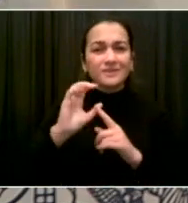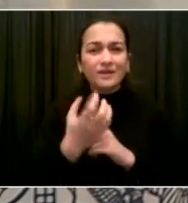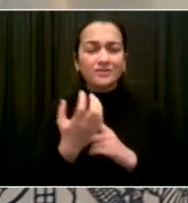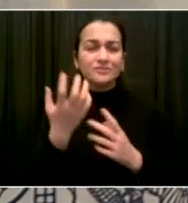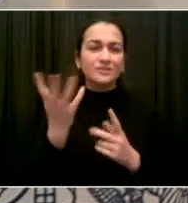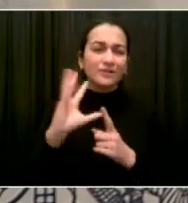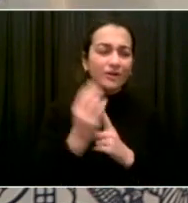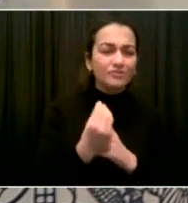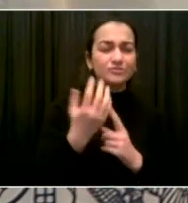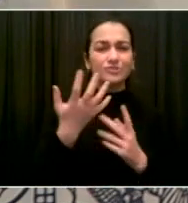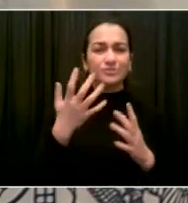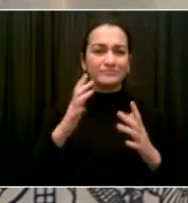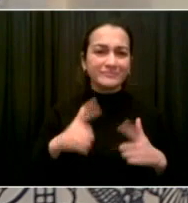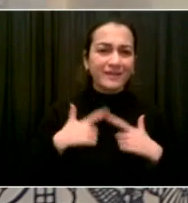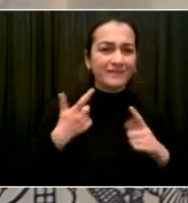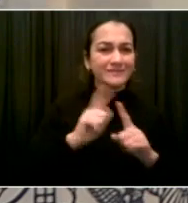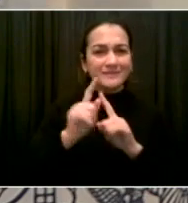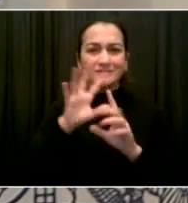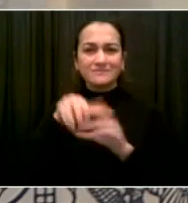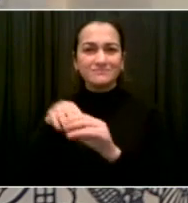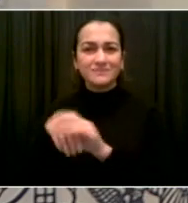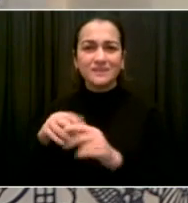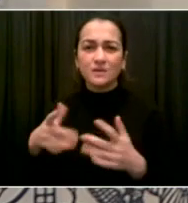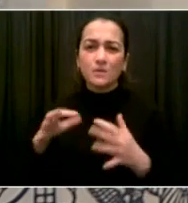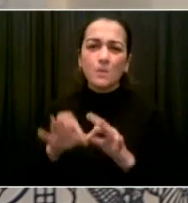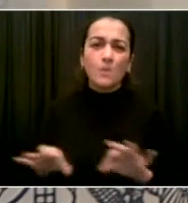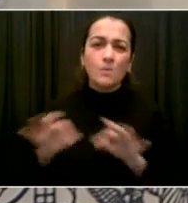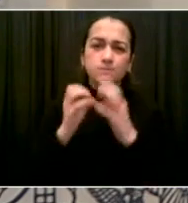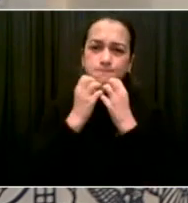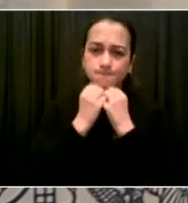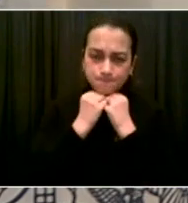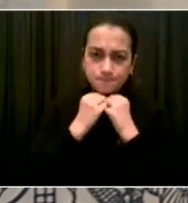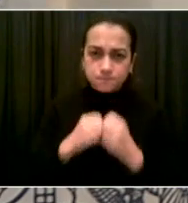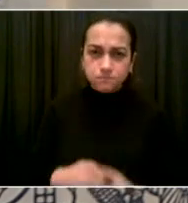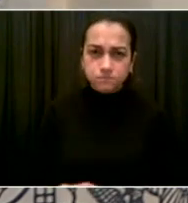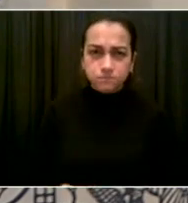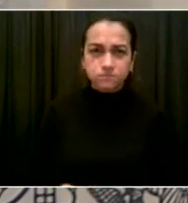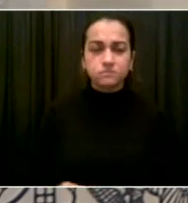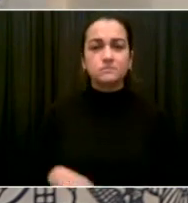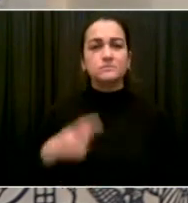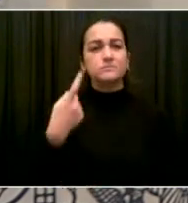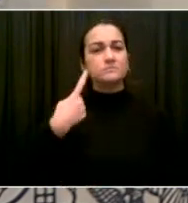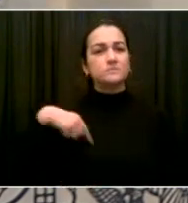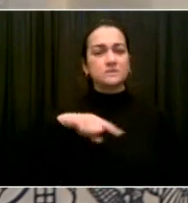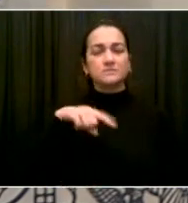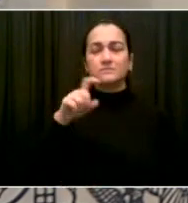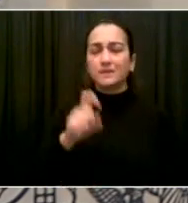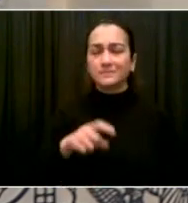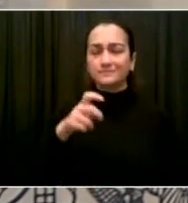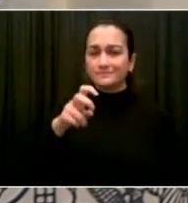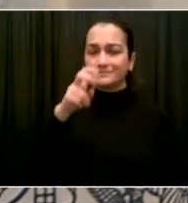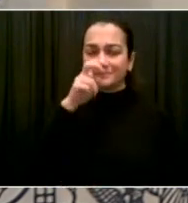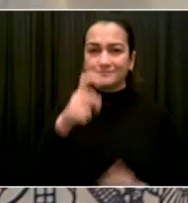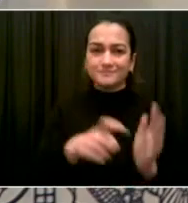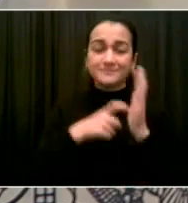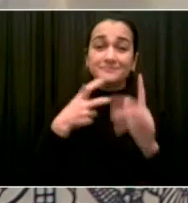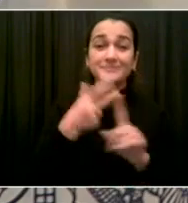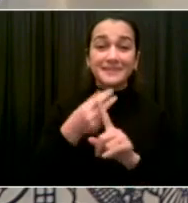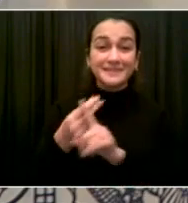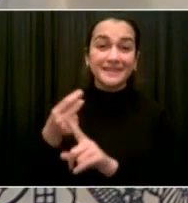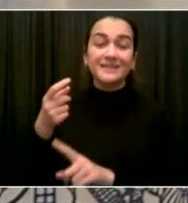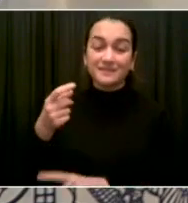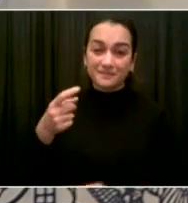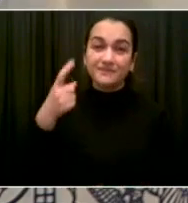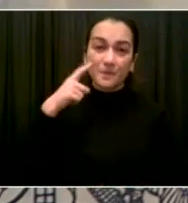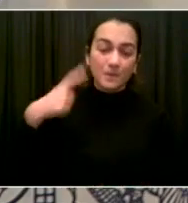got. So in fact, we're going to double down now on vaccination to avoid shutdowns, to avoid